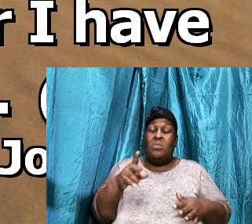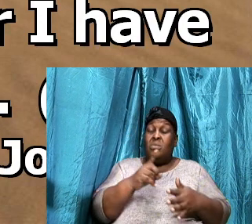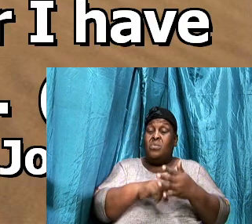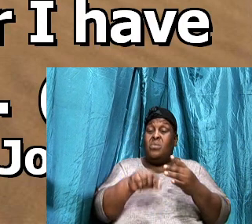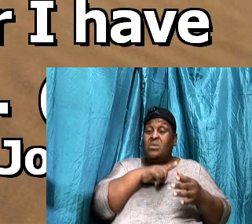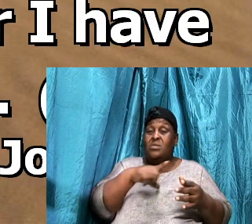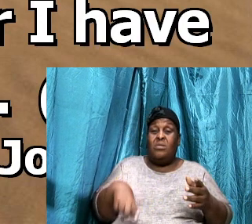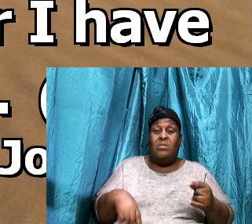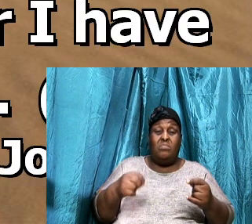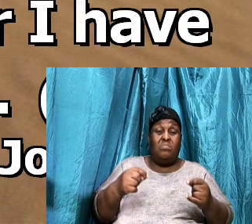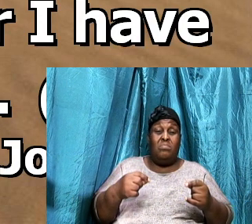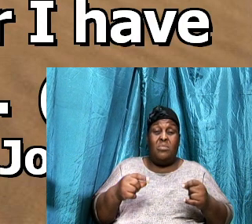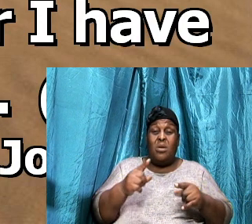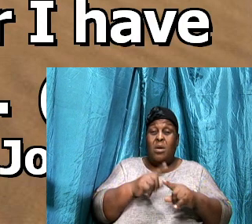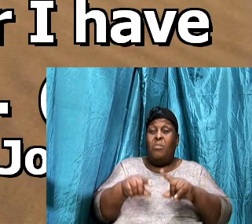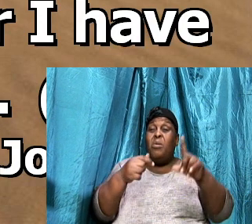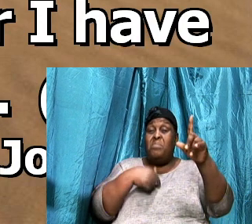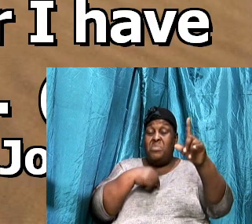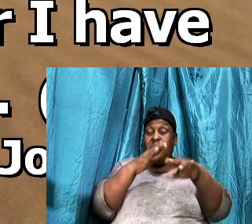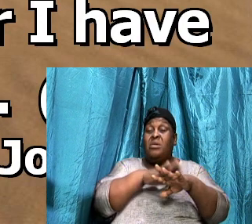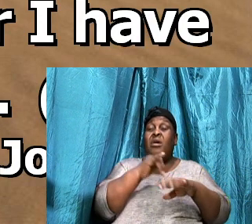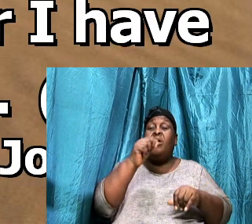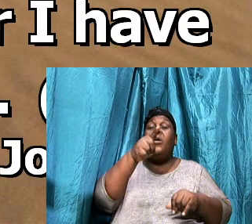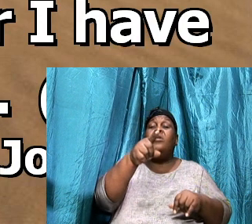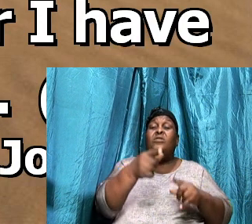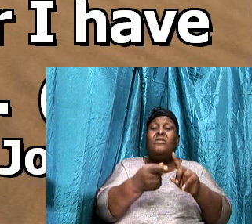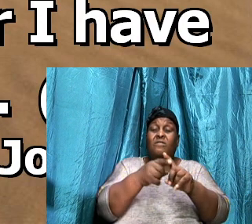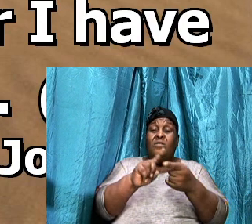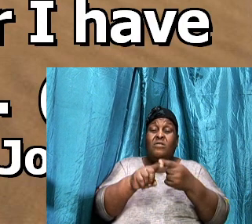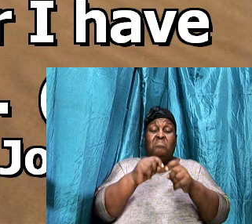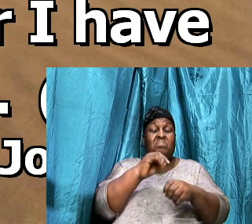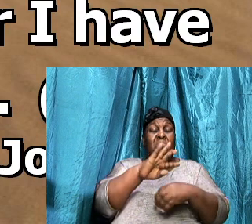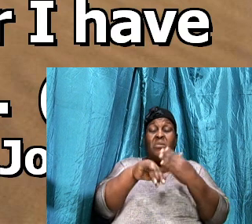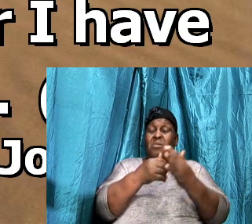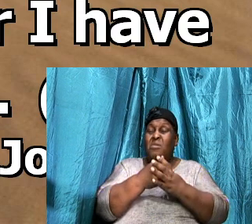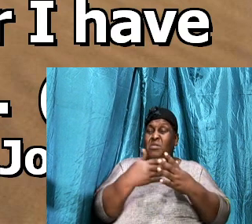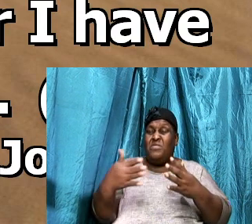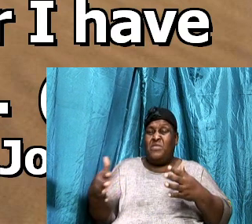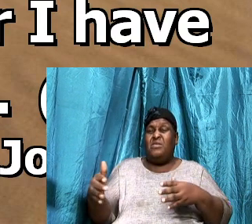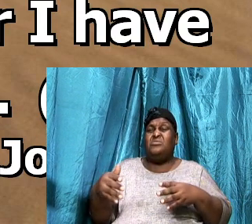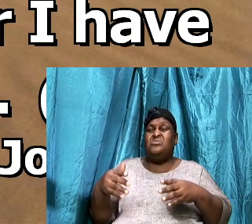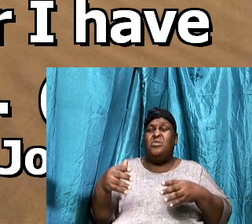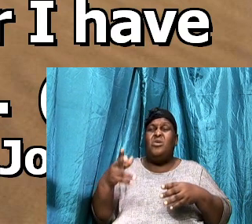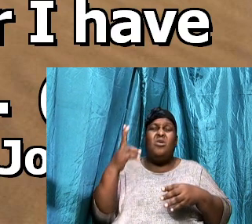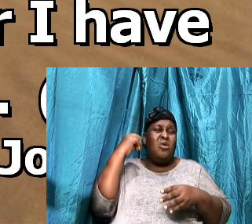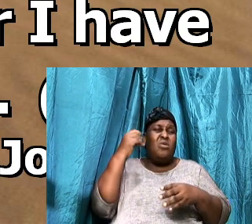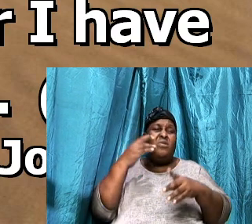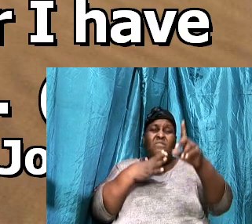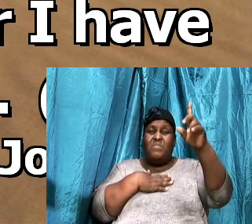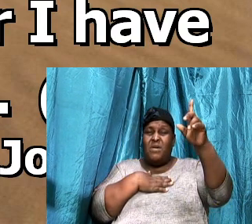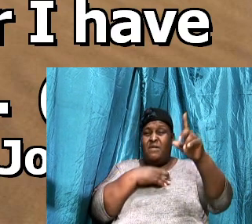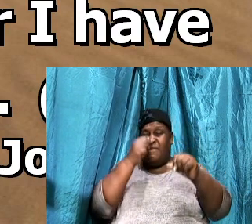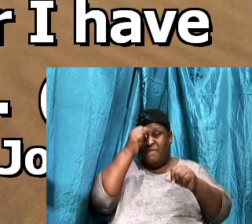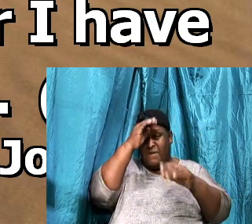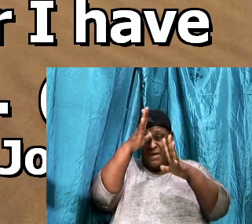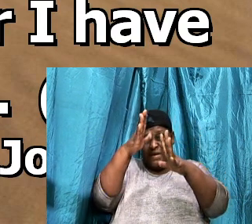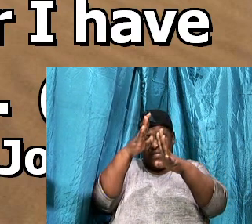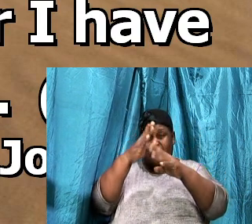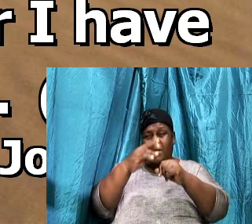you friends. For all things that I have heard of my Father, I have made known